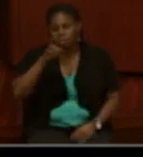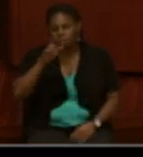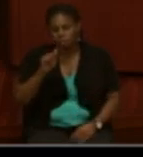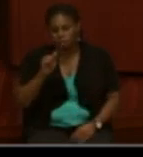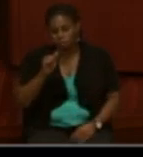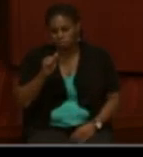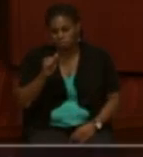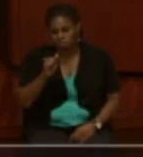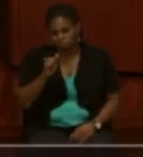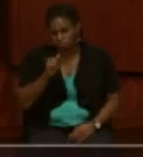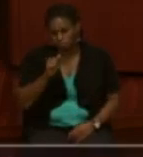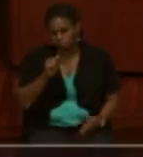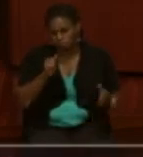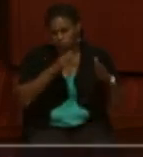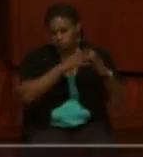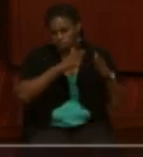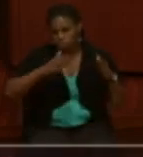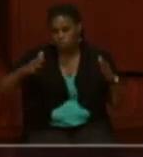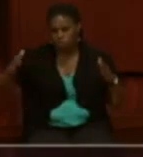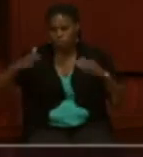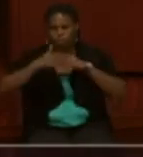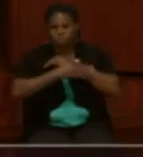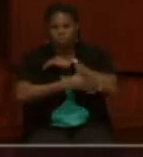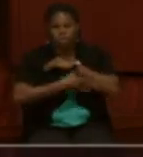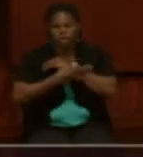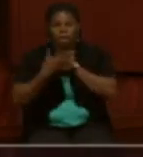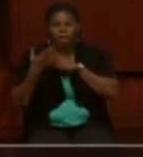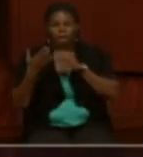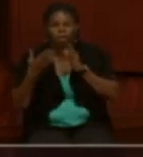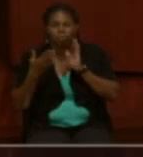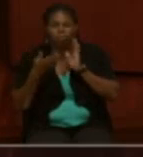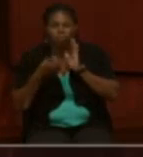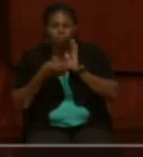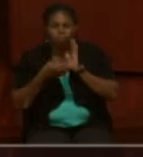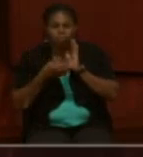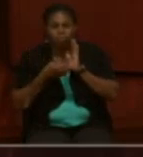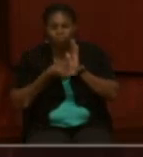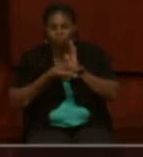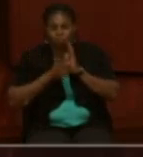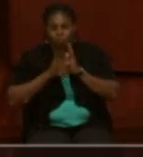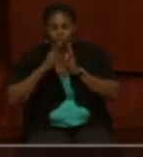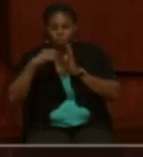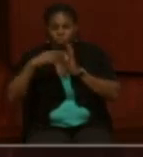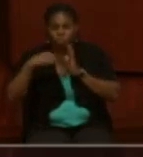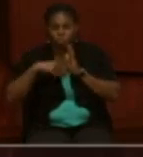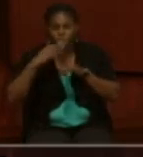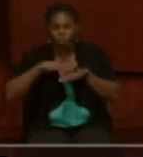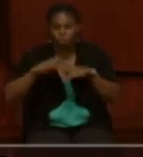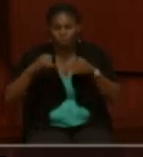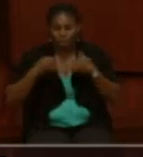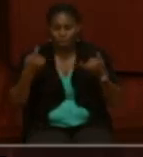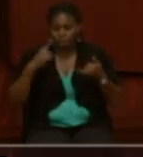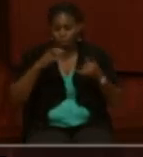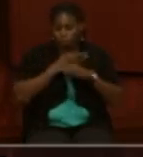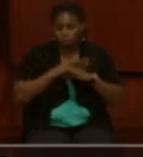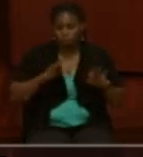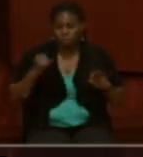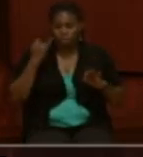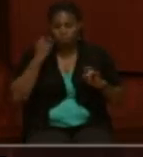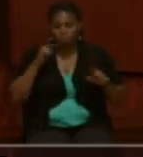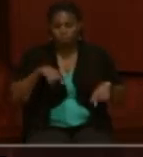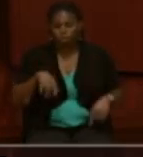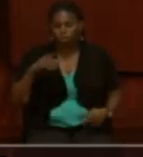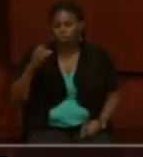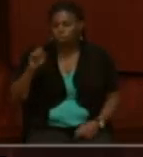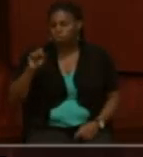across the country and view these online for free. So if you go to Seattle or San Bruno or